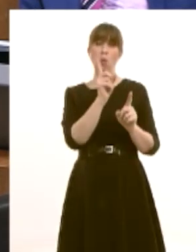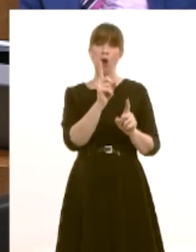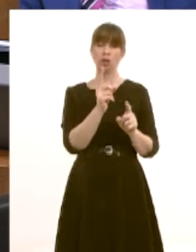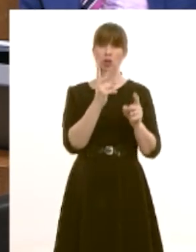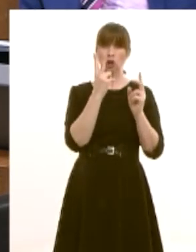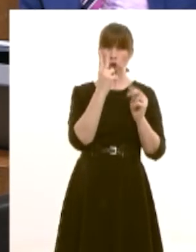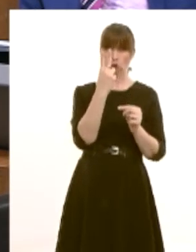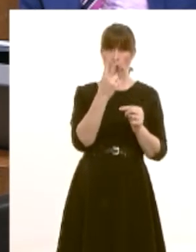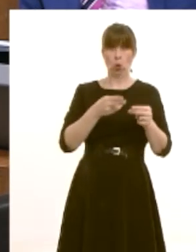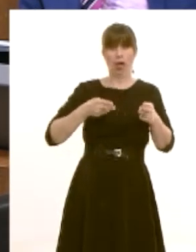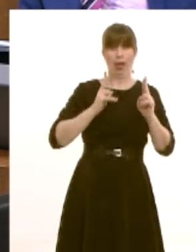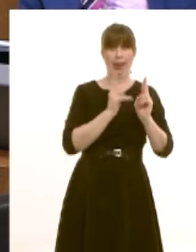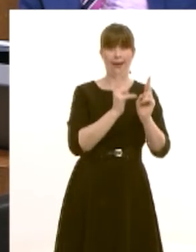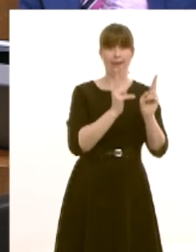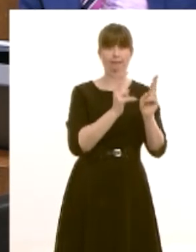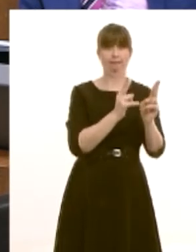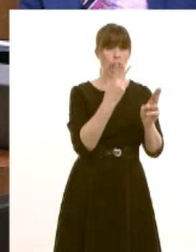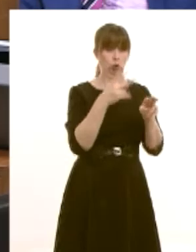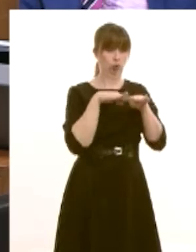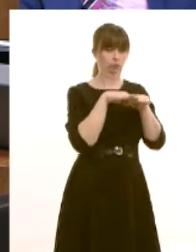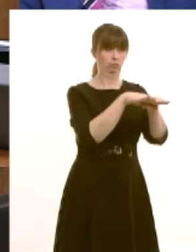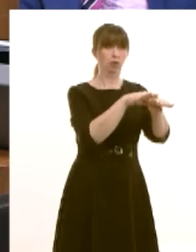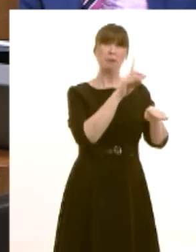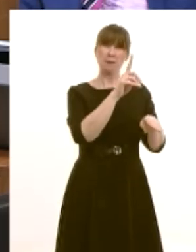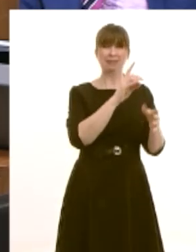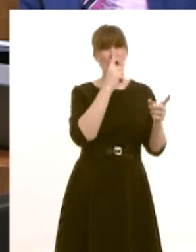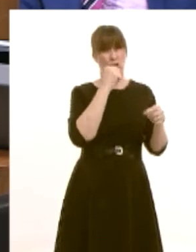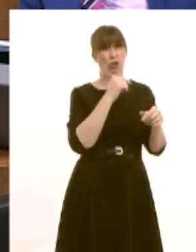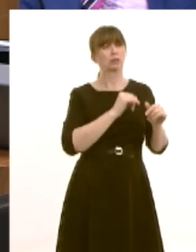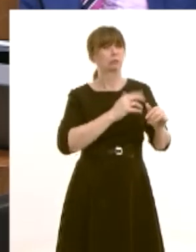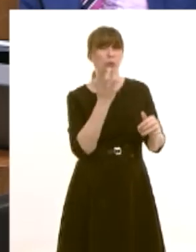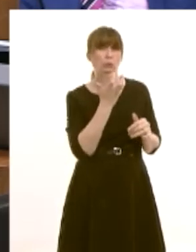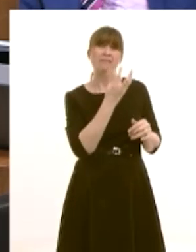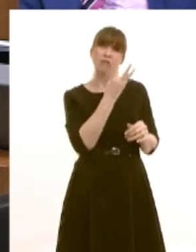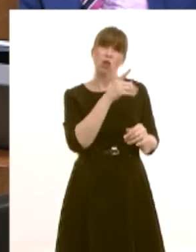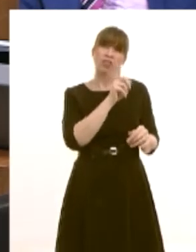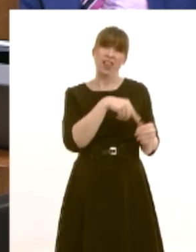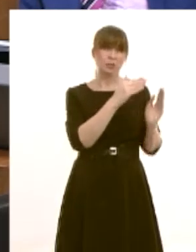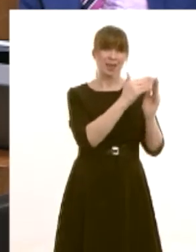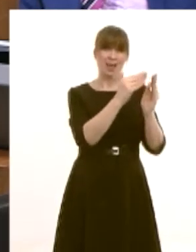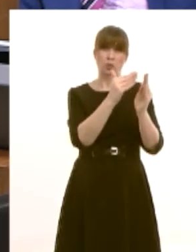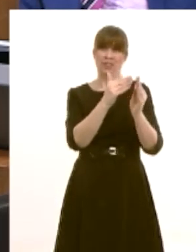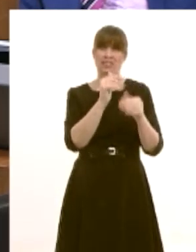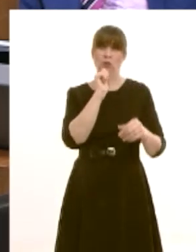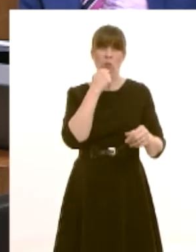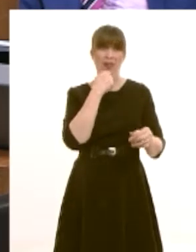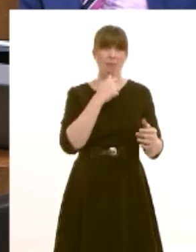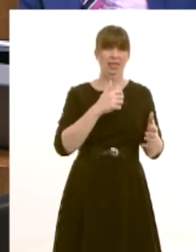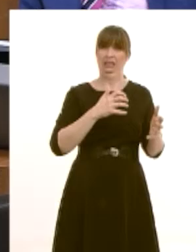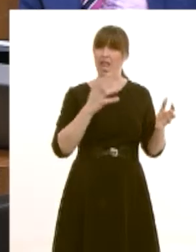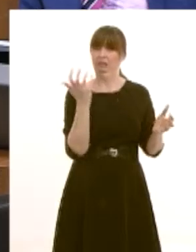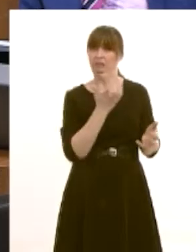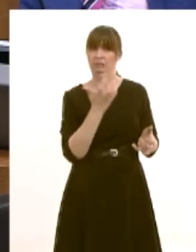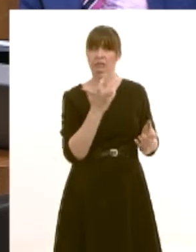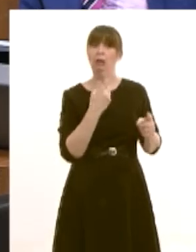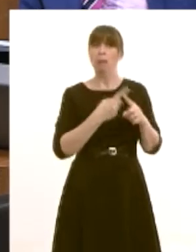excuse me and secondly it affects about four thousand houses because it passes very close to to so many houses and some would have to be demolished there is